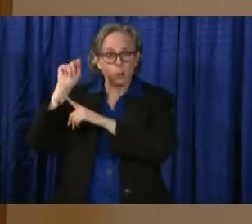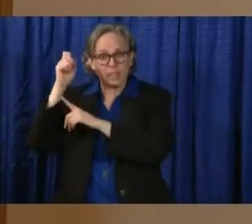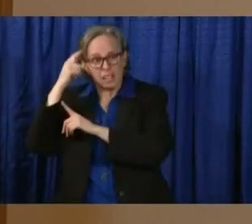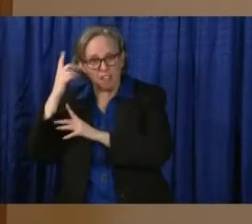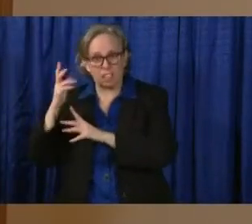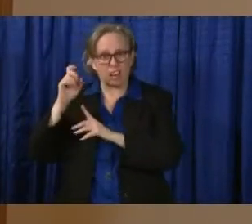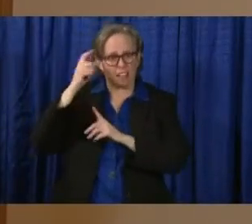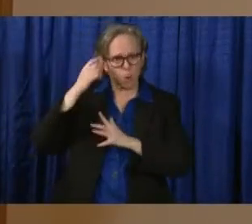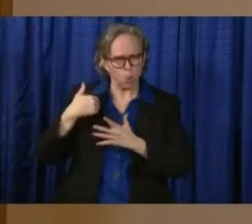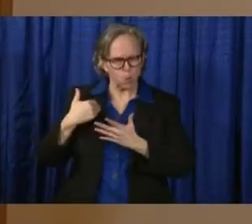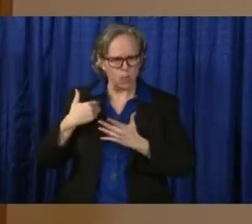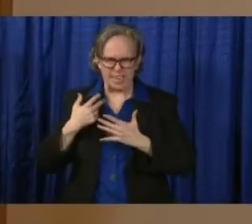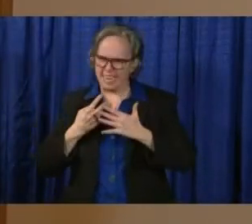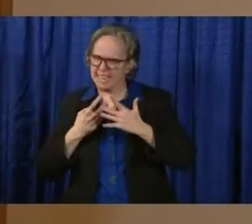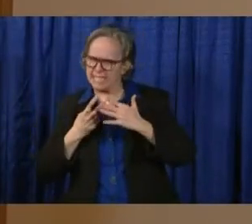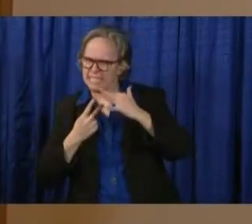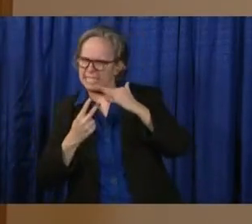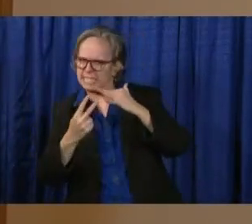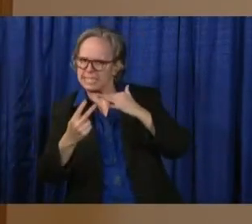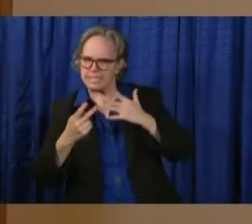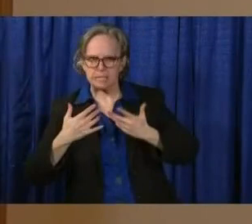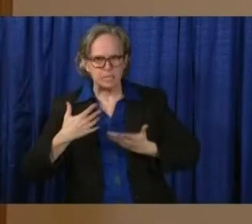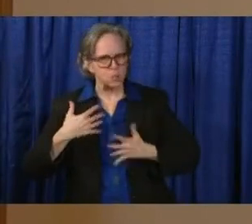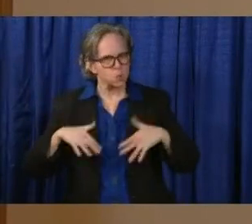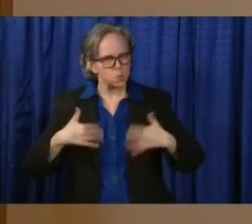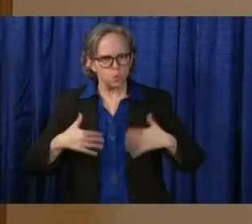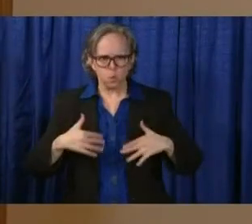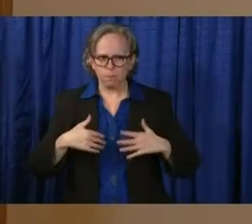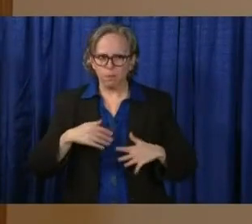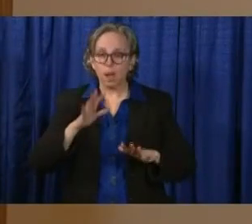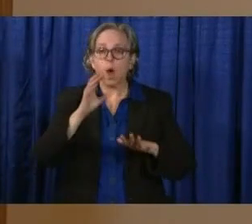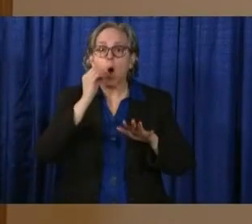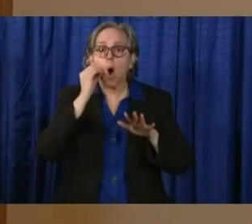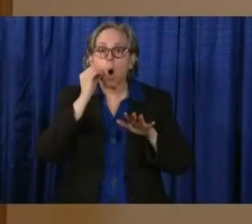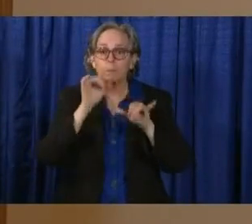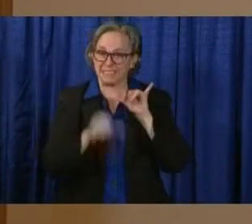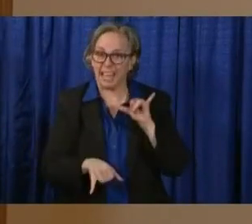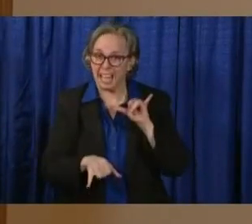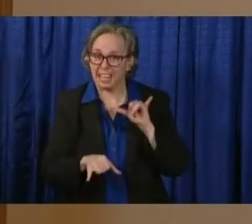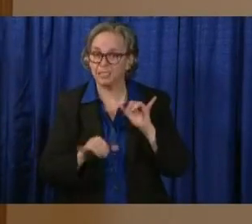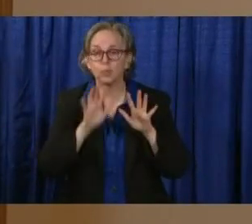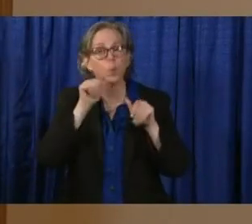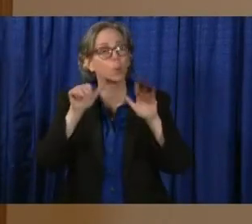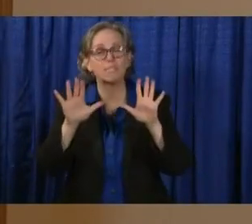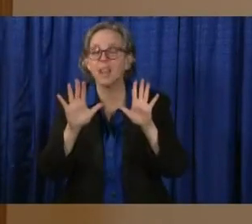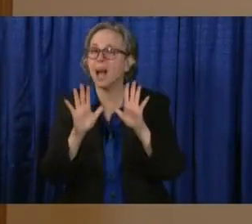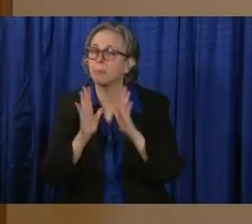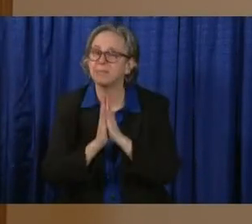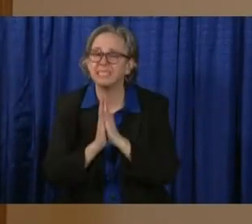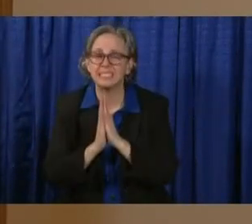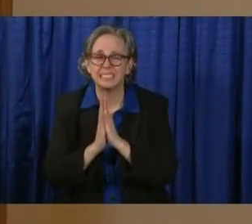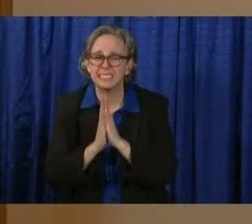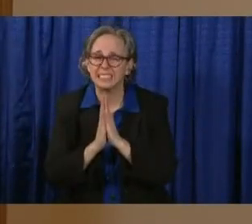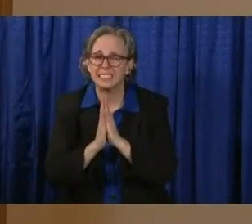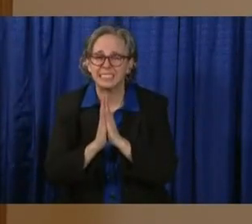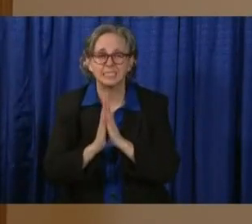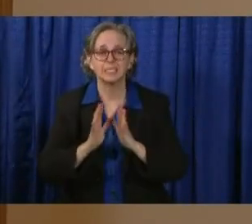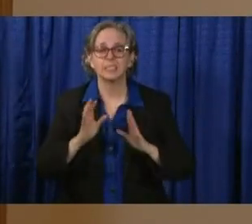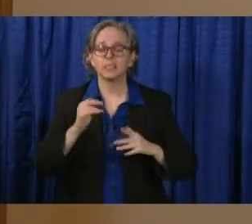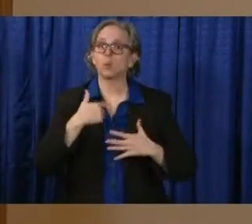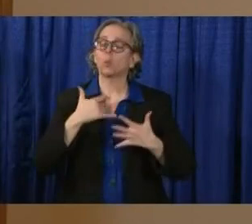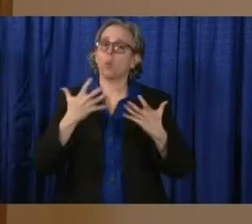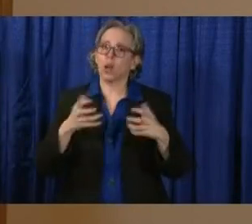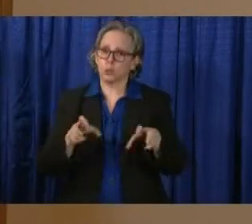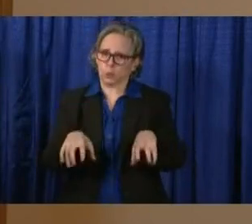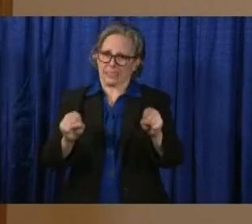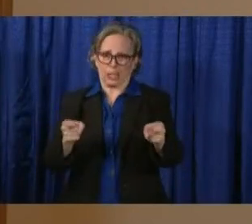at home, don't give up. Our ability to control this storm and this threat